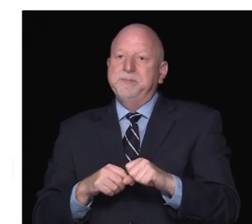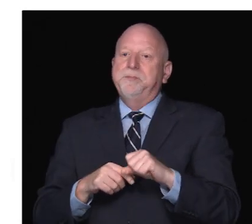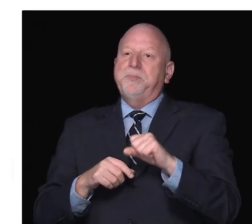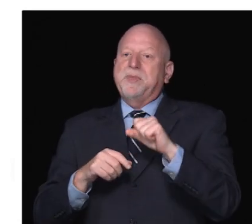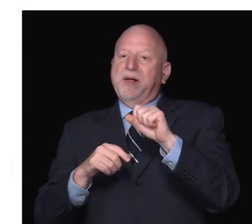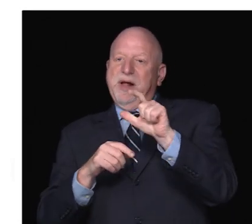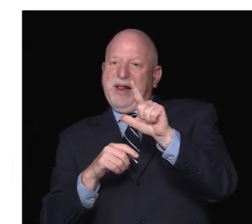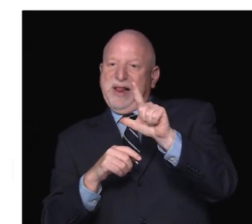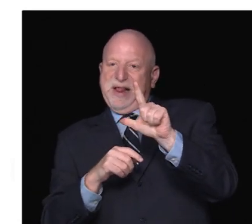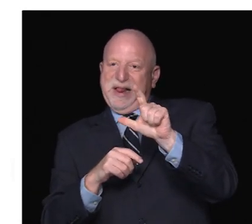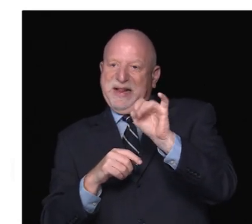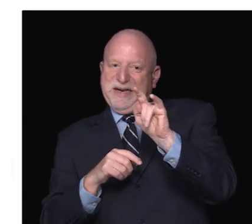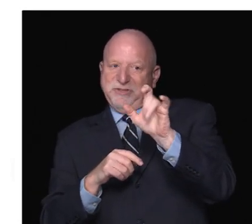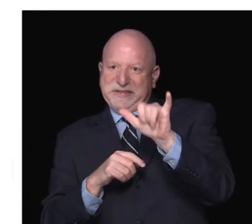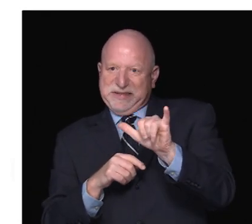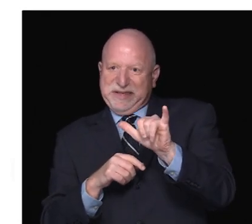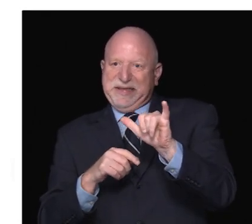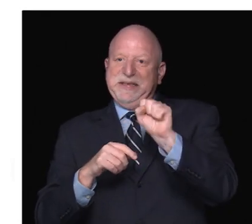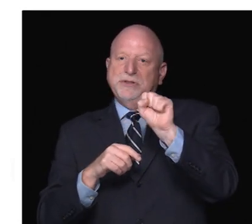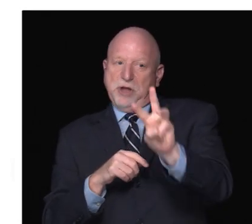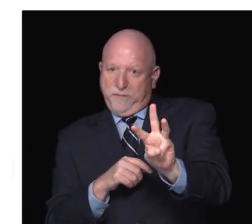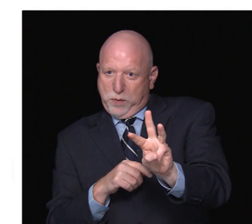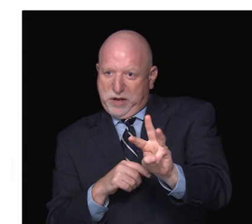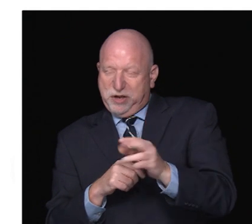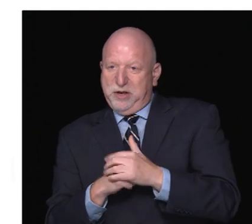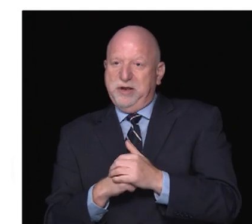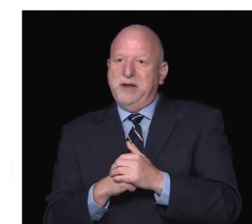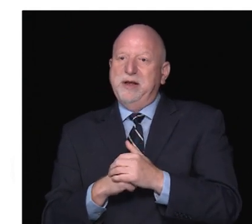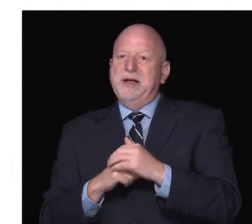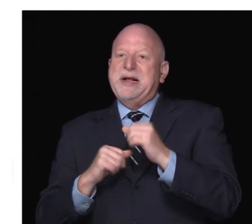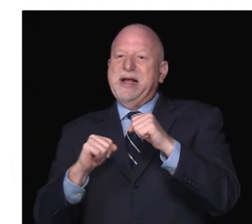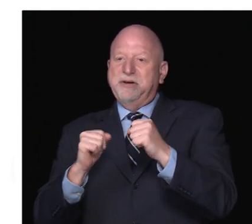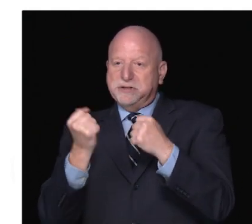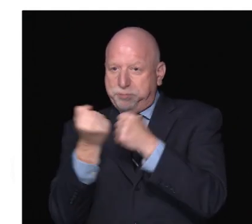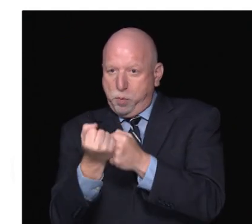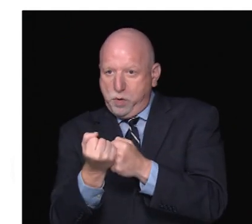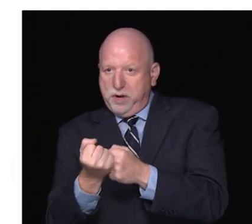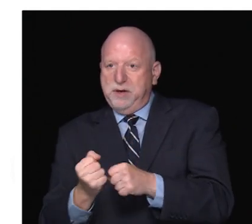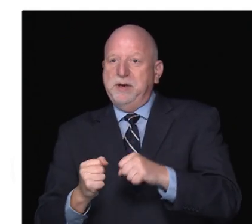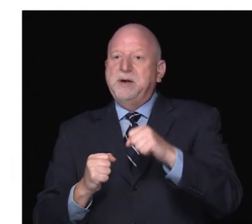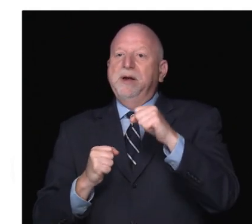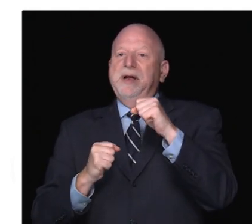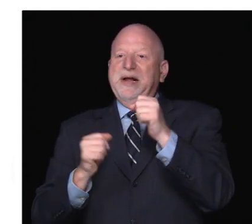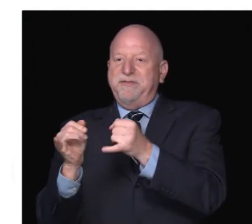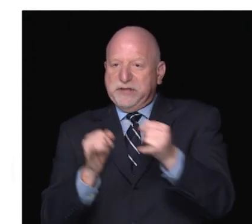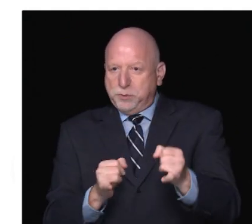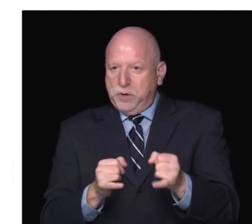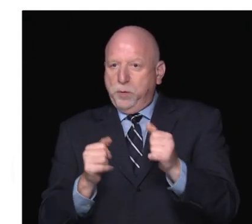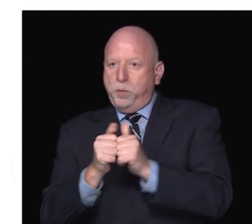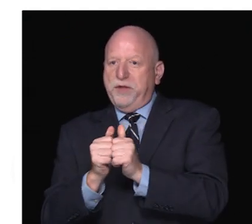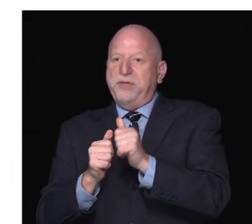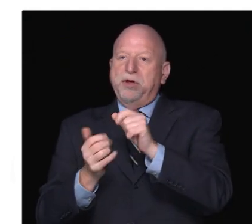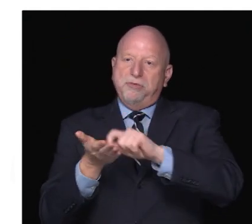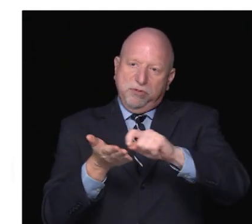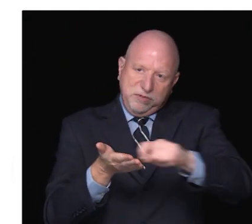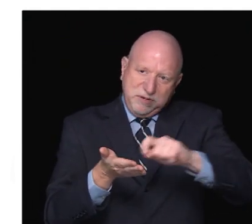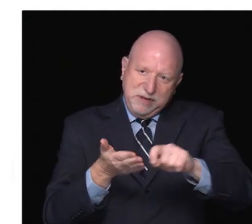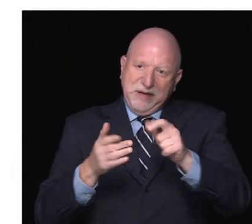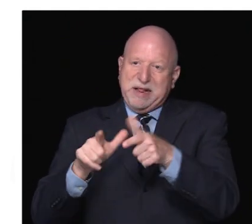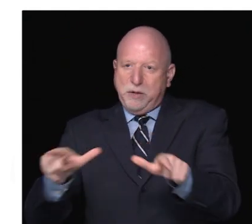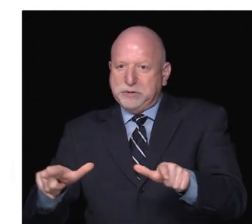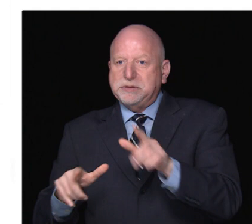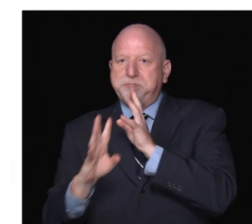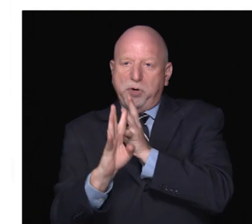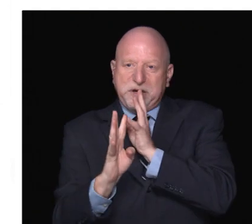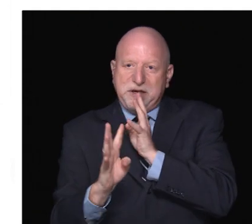literacy software which can provide varying levels of assistance in both expressive and written language, digital pens